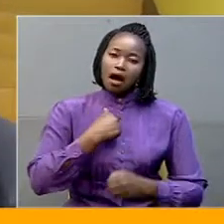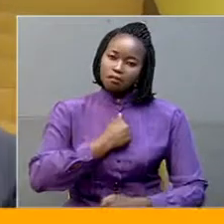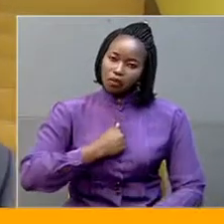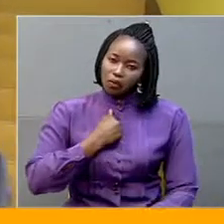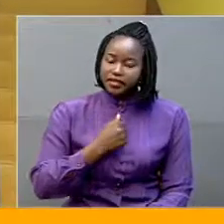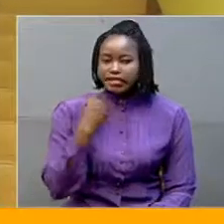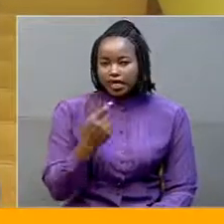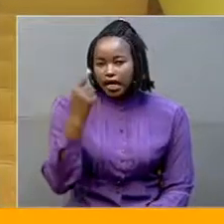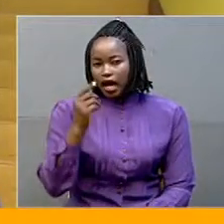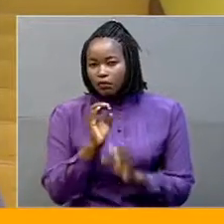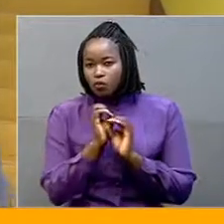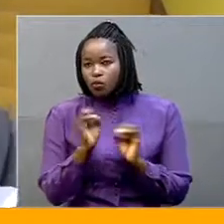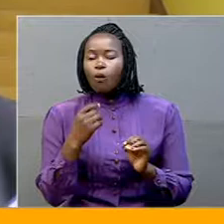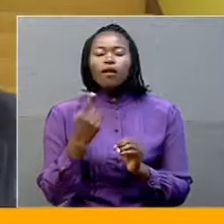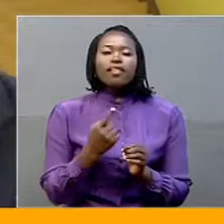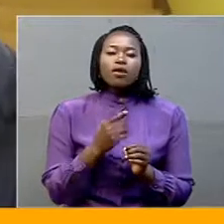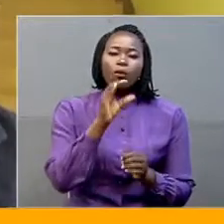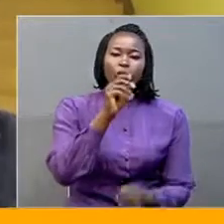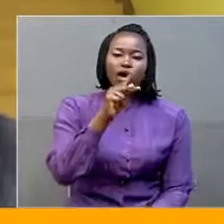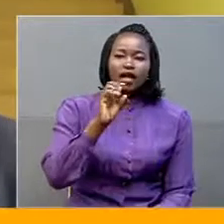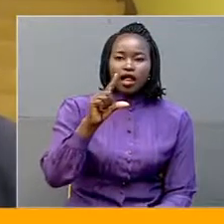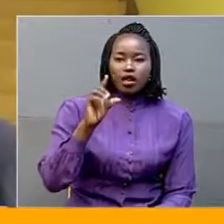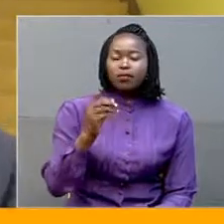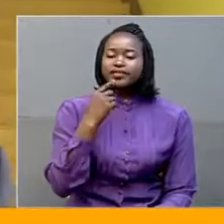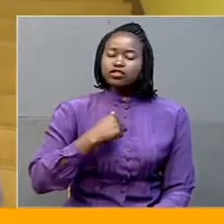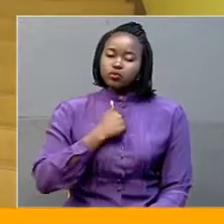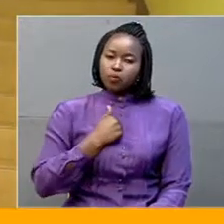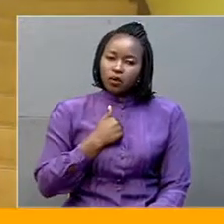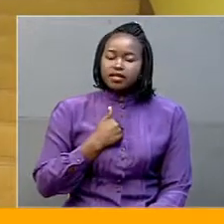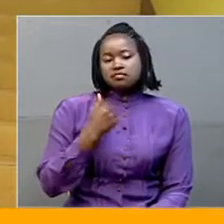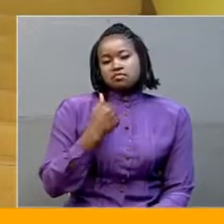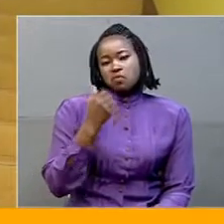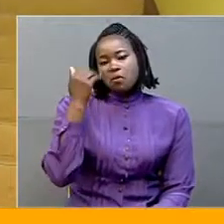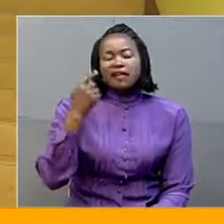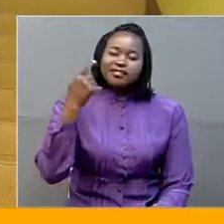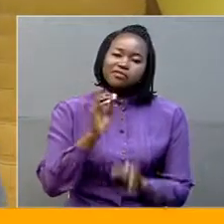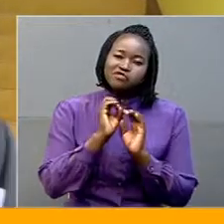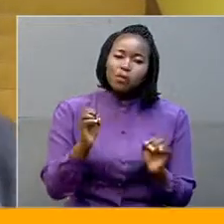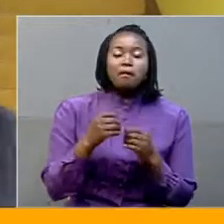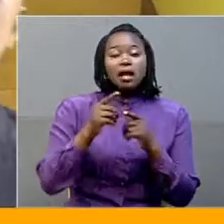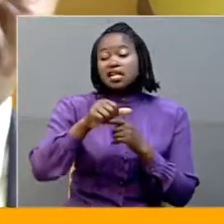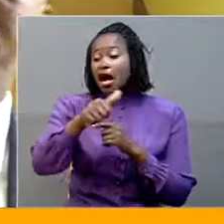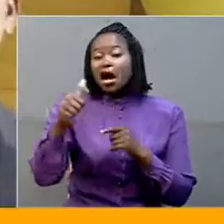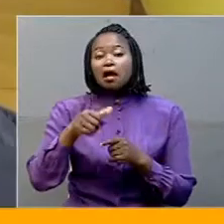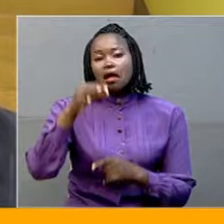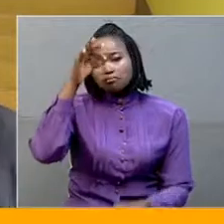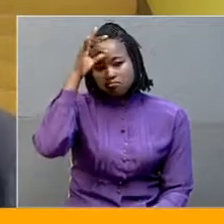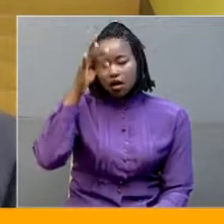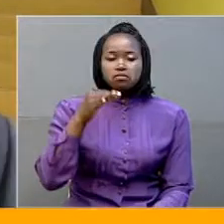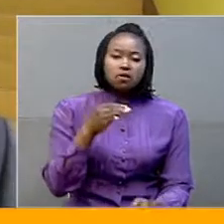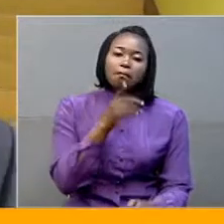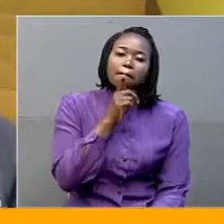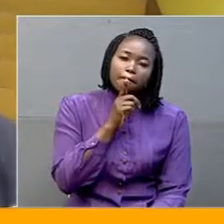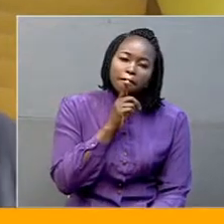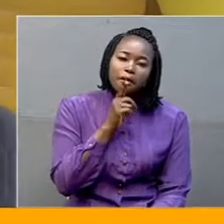apology, didn't come because of certain examples. Okay. I was here and I entered in the chamber at 10 o'clock. I cannot tell who is the problem, what is the